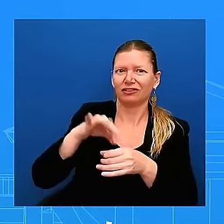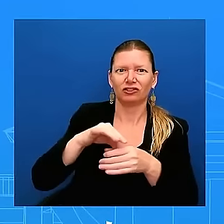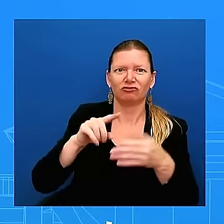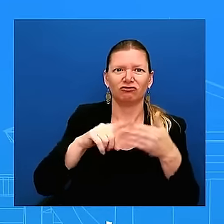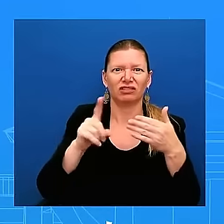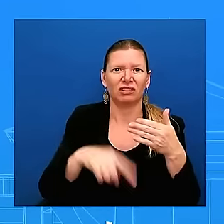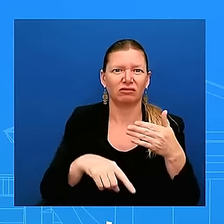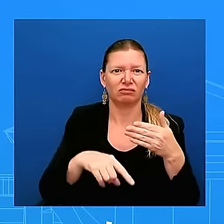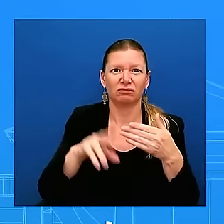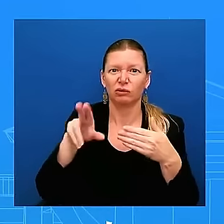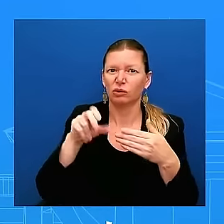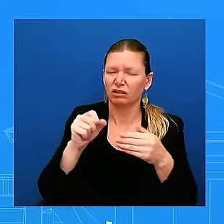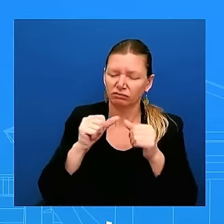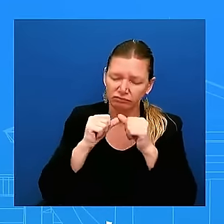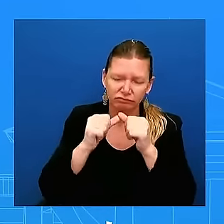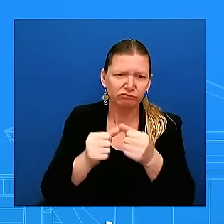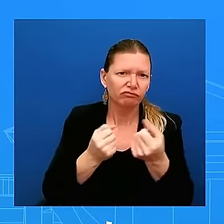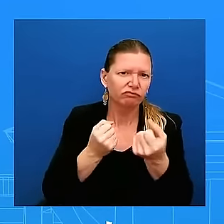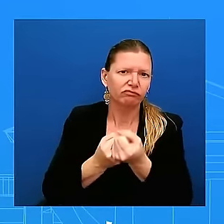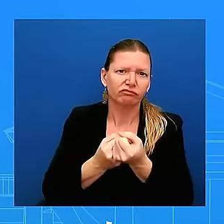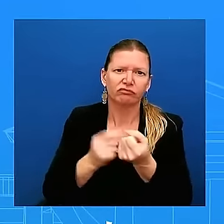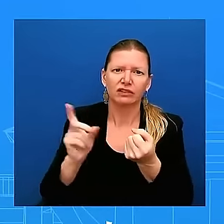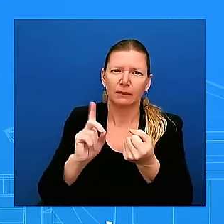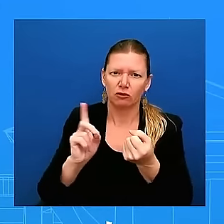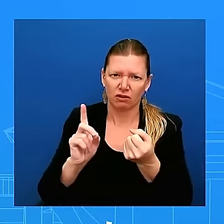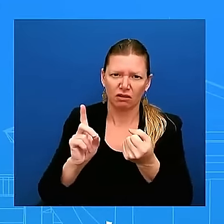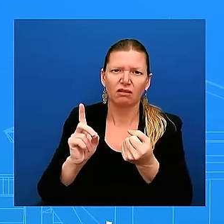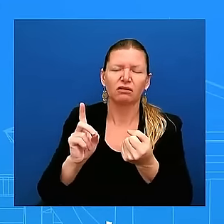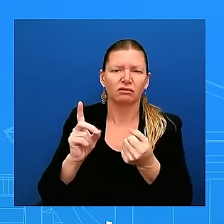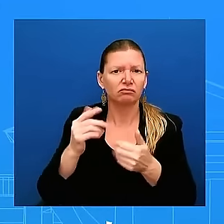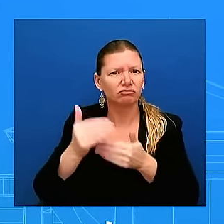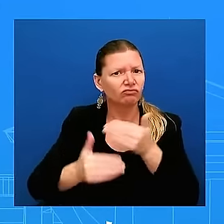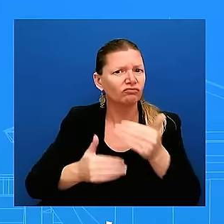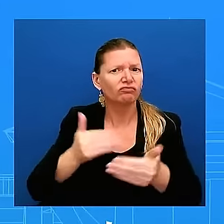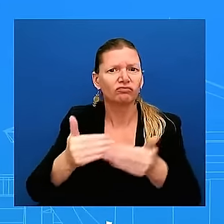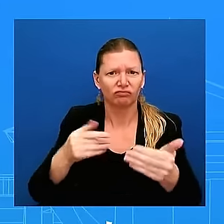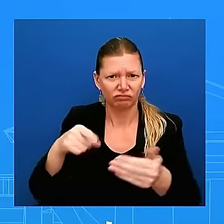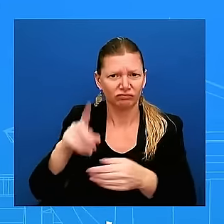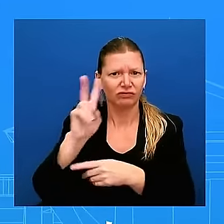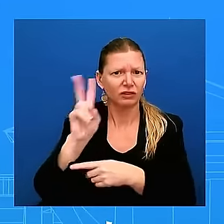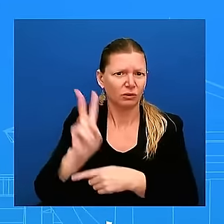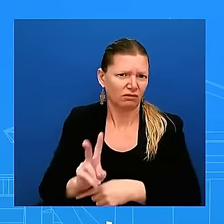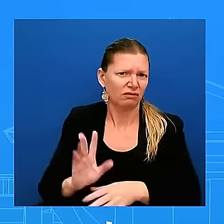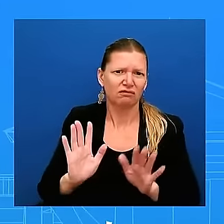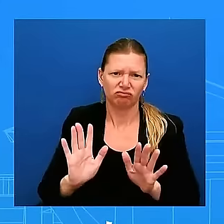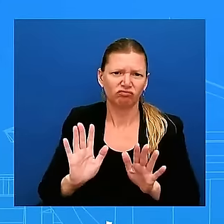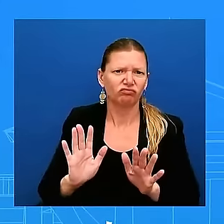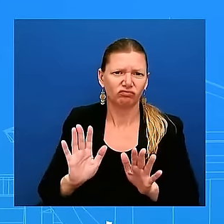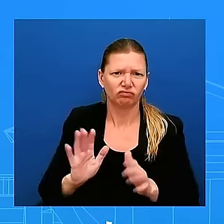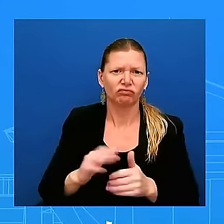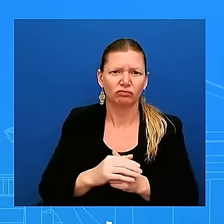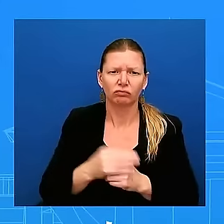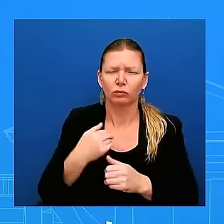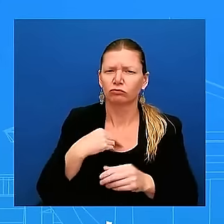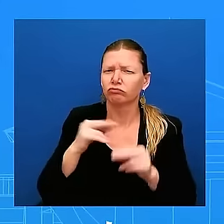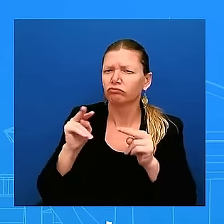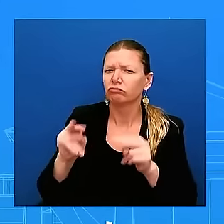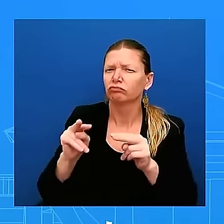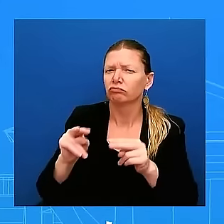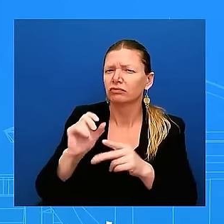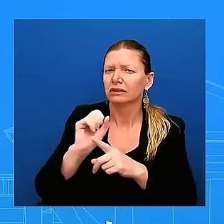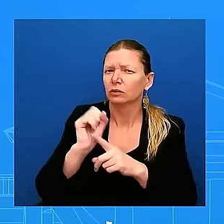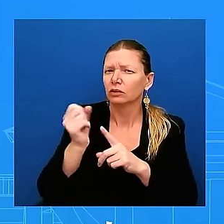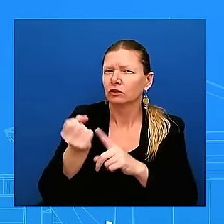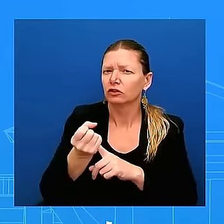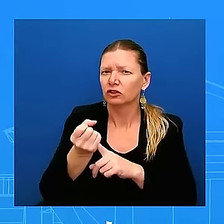venezuela and so we are closely as we have been monitoring the situation uh and due to privacy consideration we have uh certainly no further